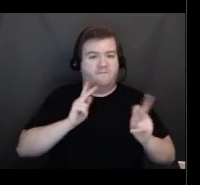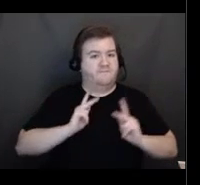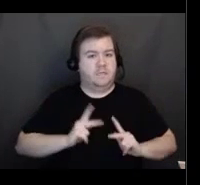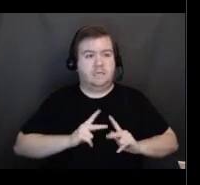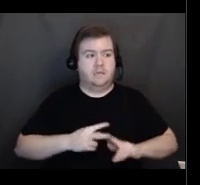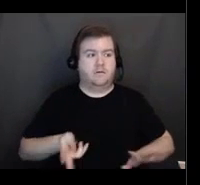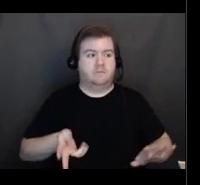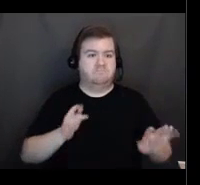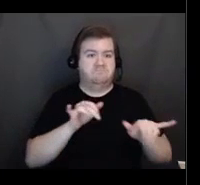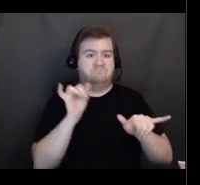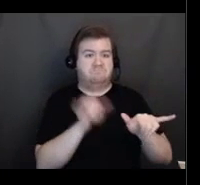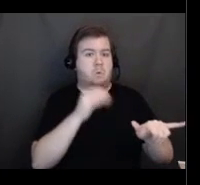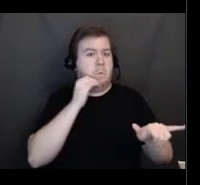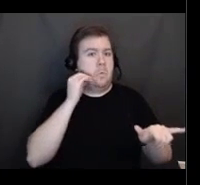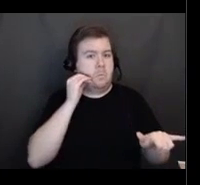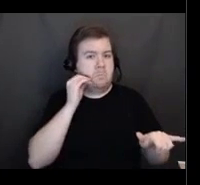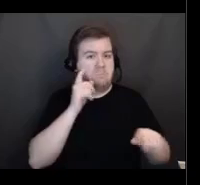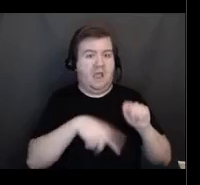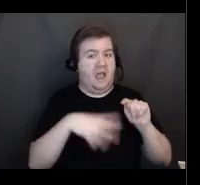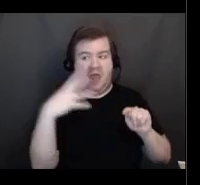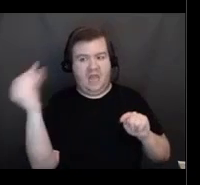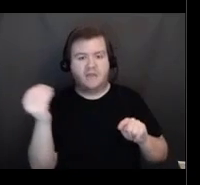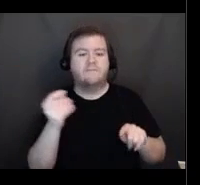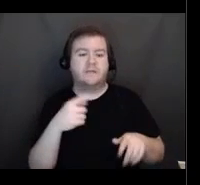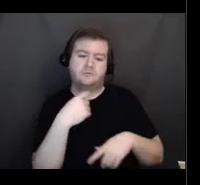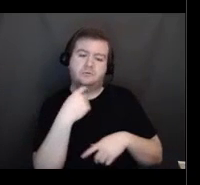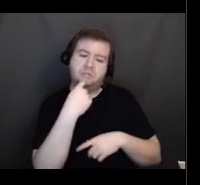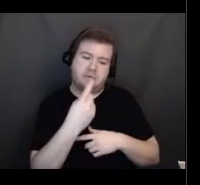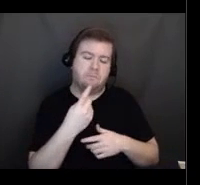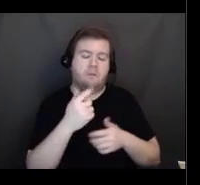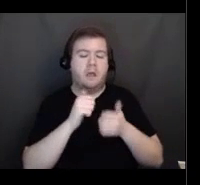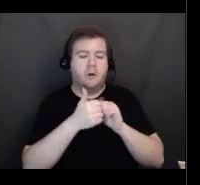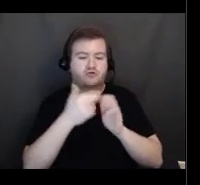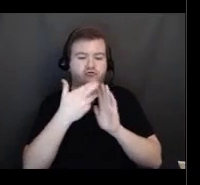you need to direct them to register through the following link.